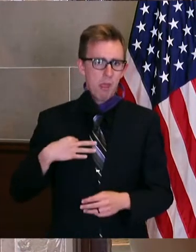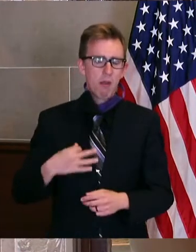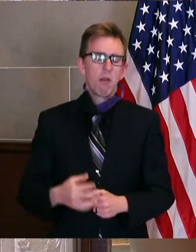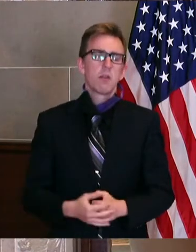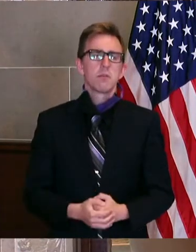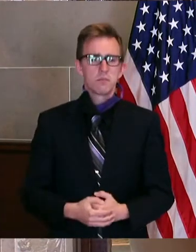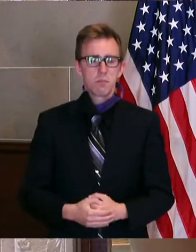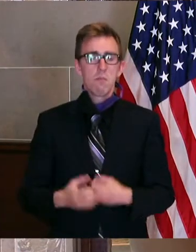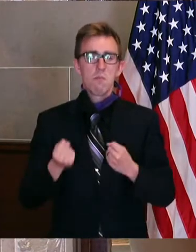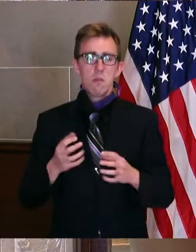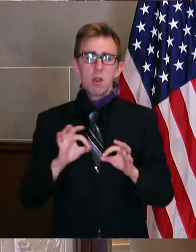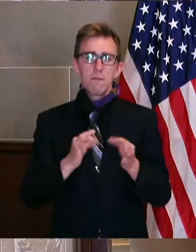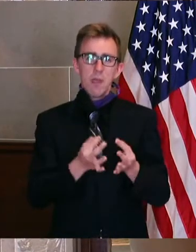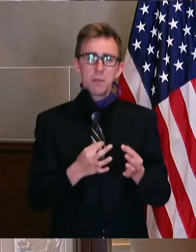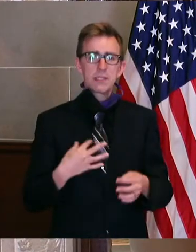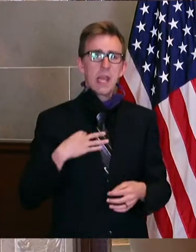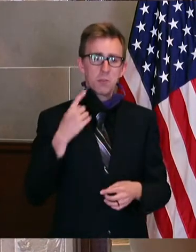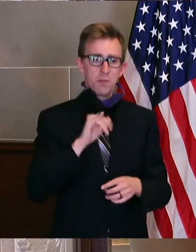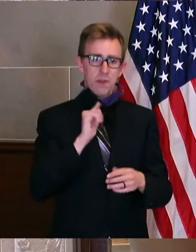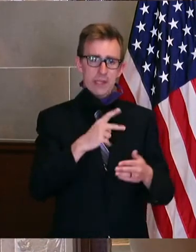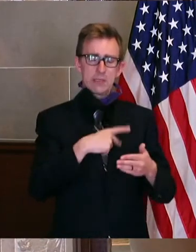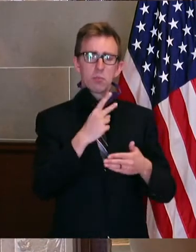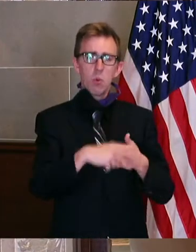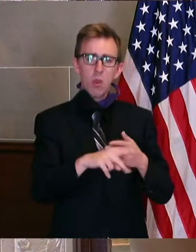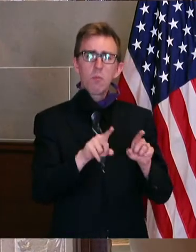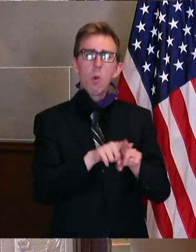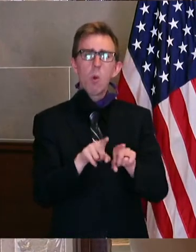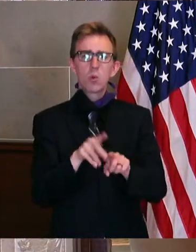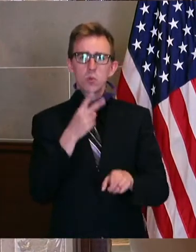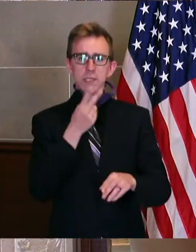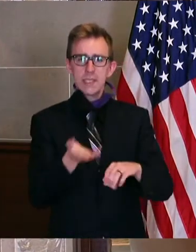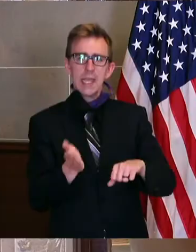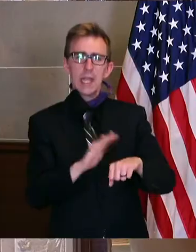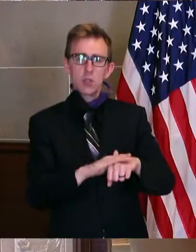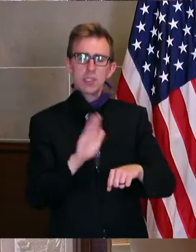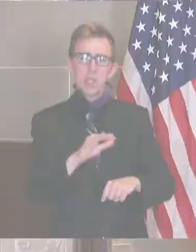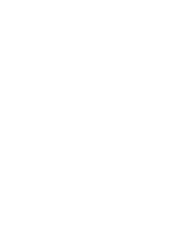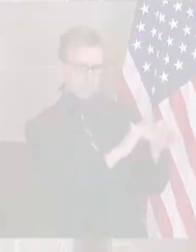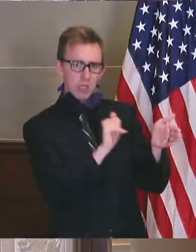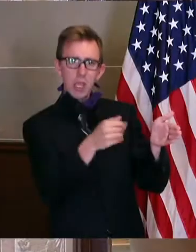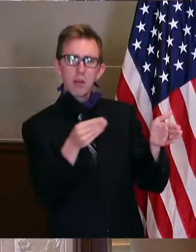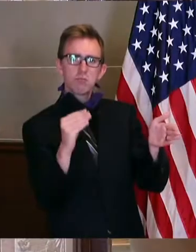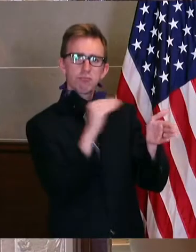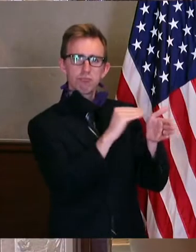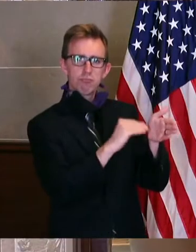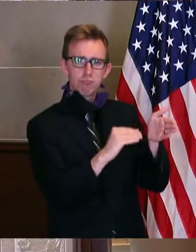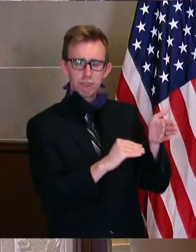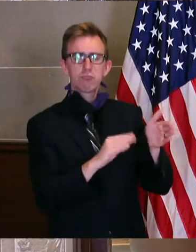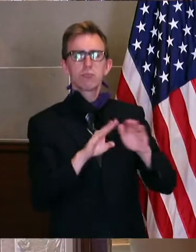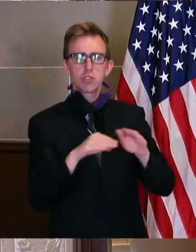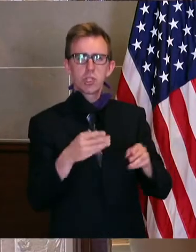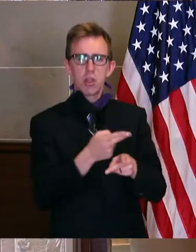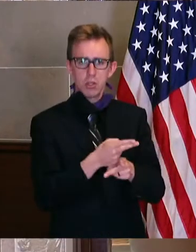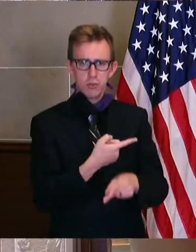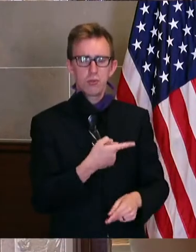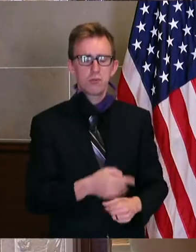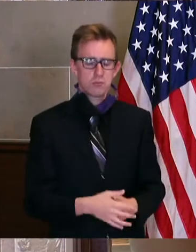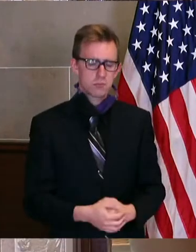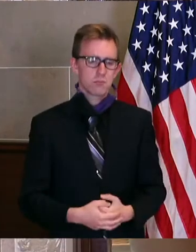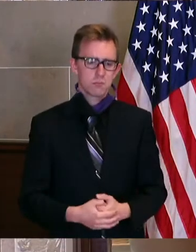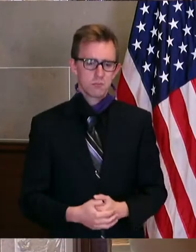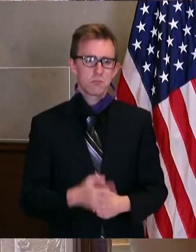families eligible for this transitional benefit program will also see an increase in the benefit amount. Both child care providers